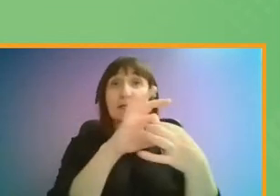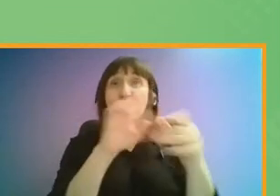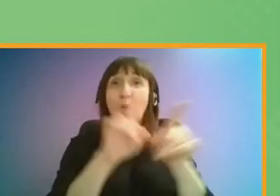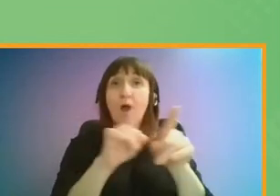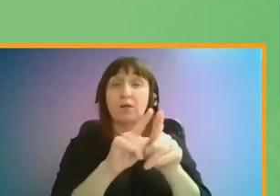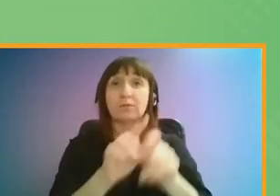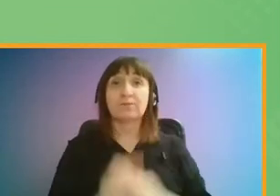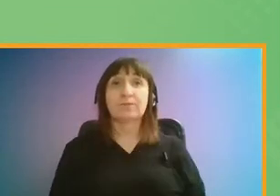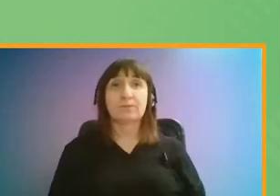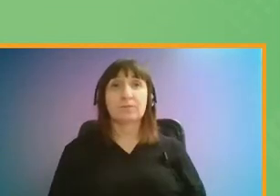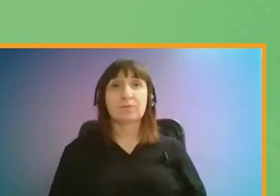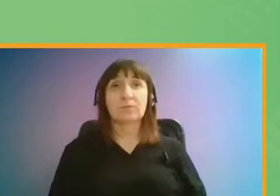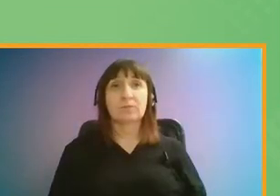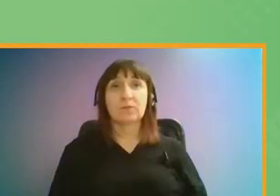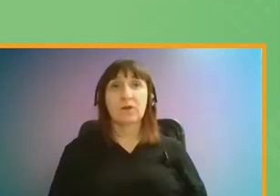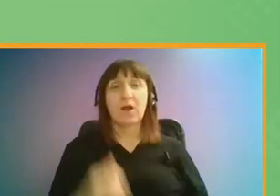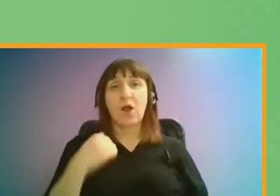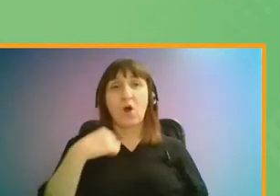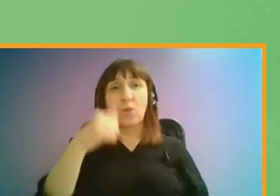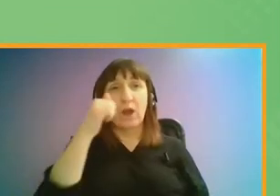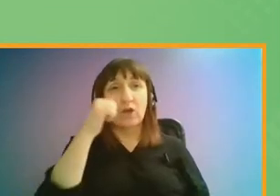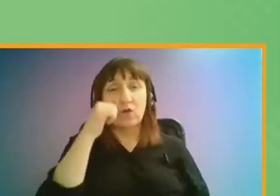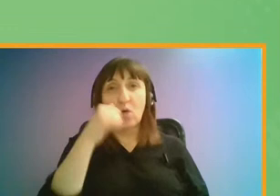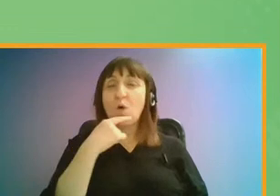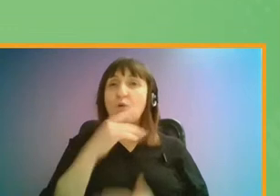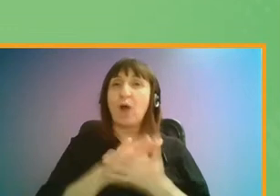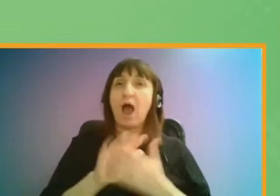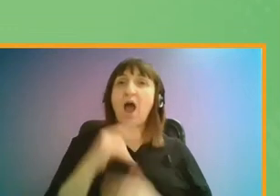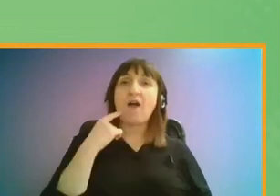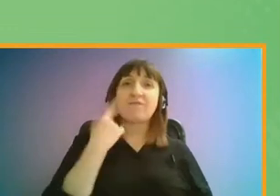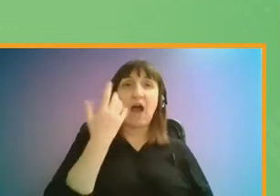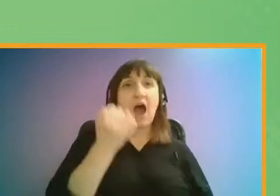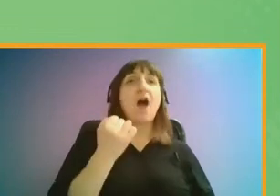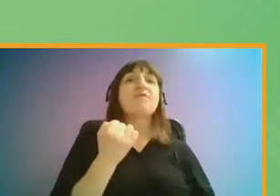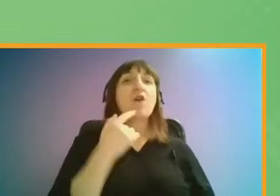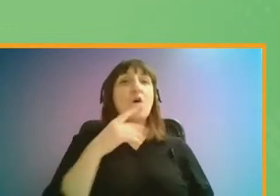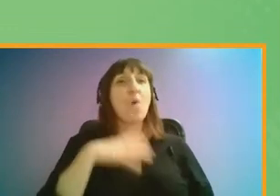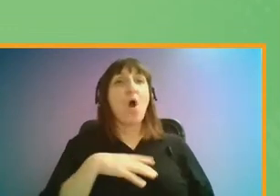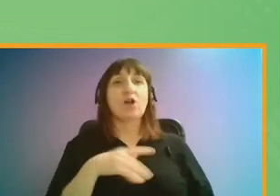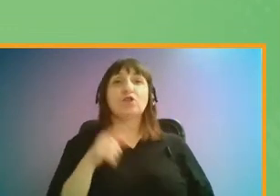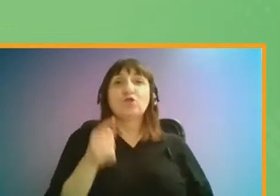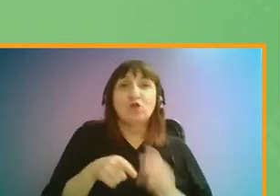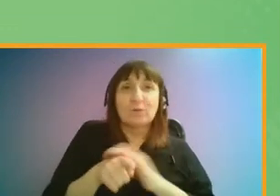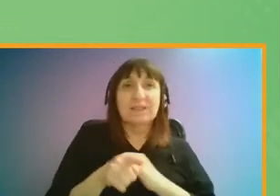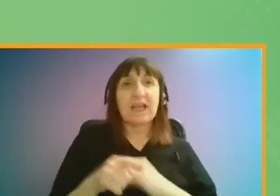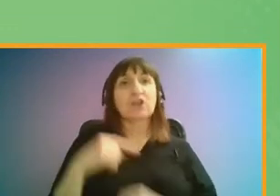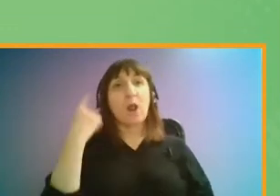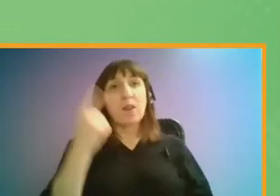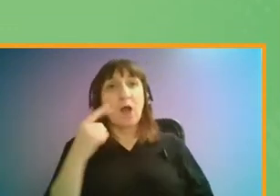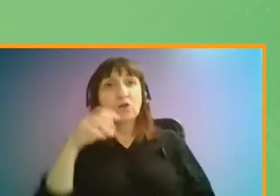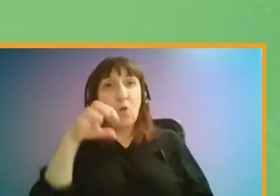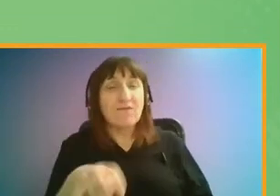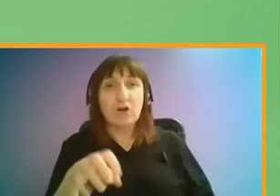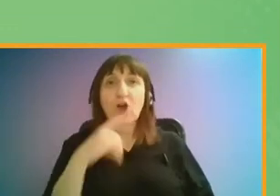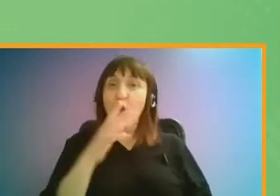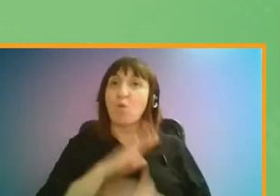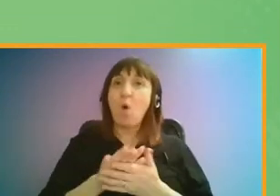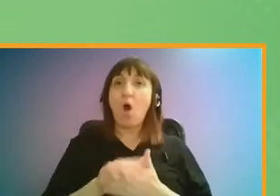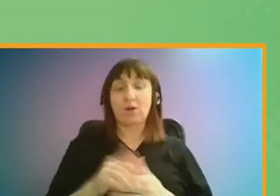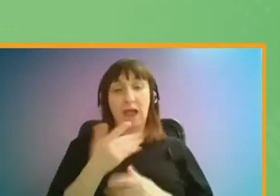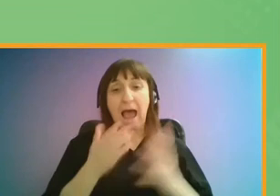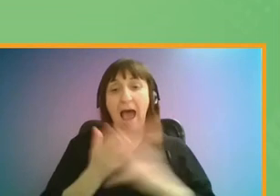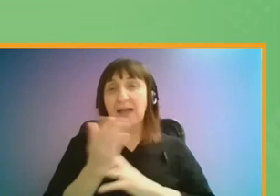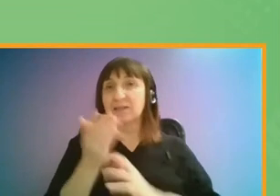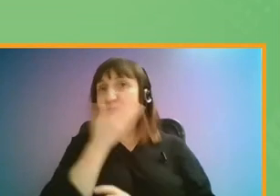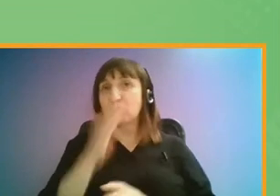We welcome that there is full step free access at London Overground, TfL Rau and DLR stations as well as at tram stops. We think that continuing to